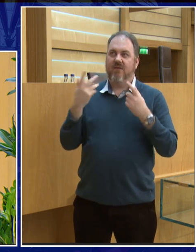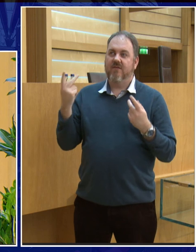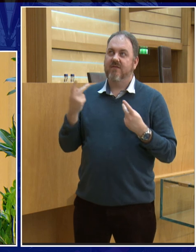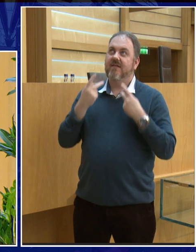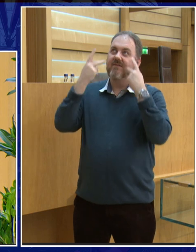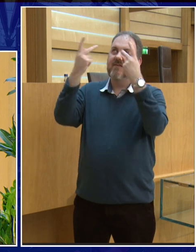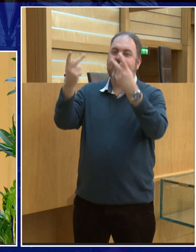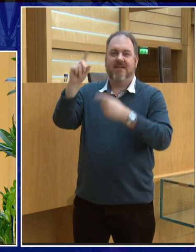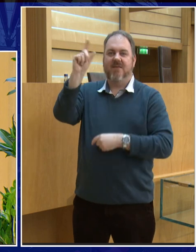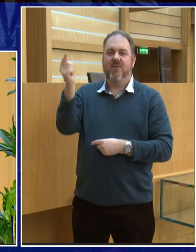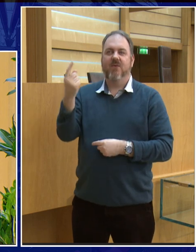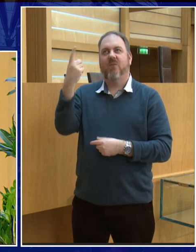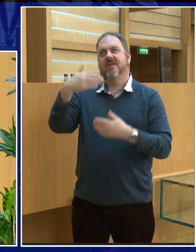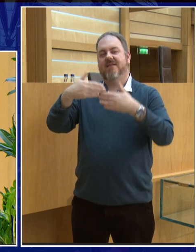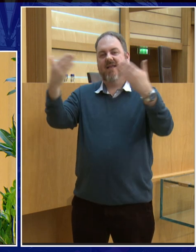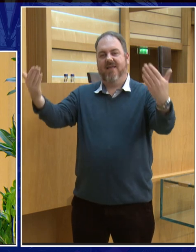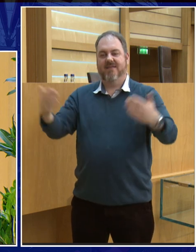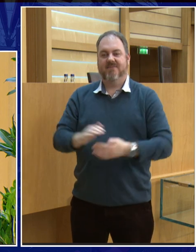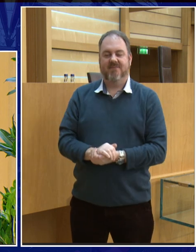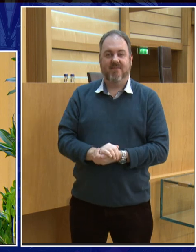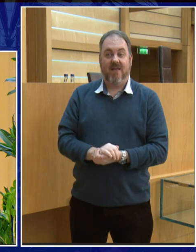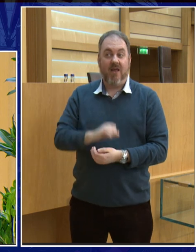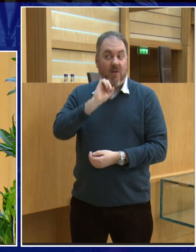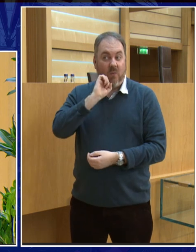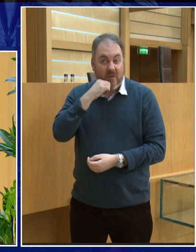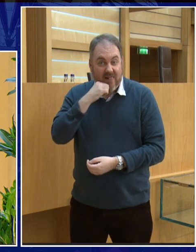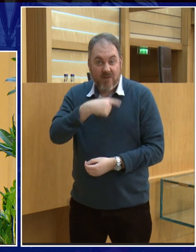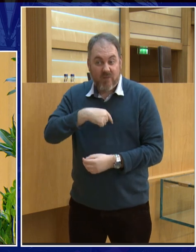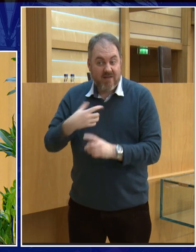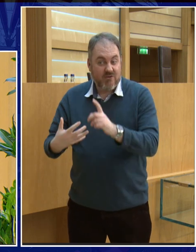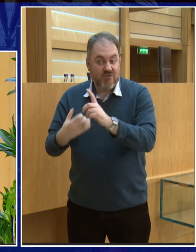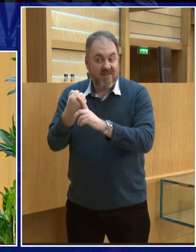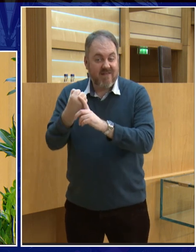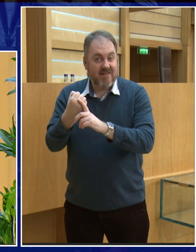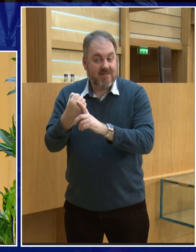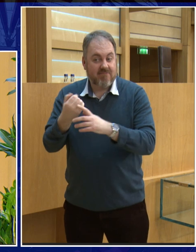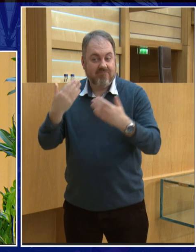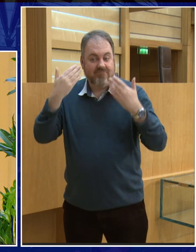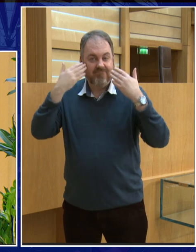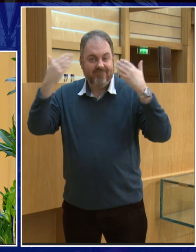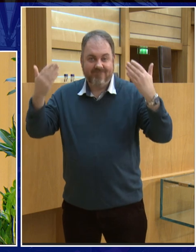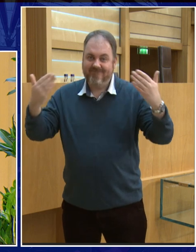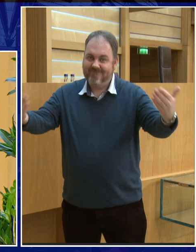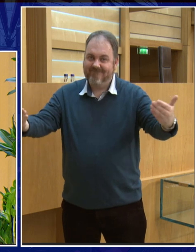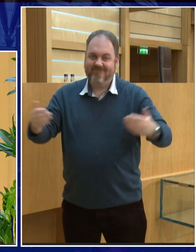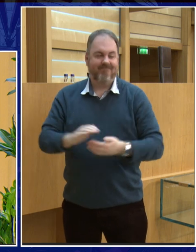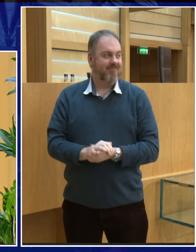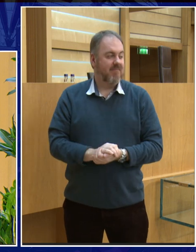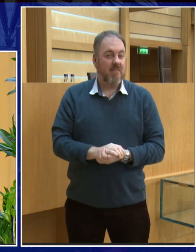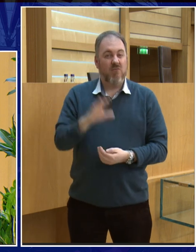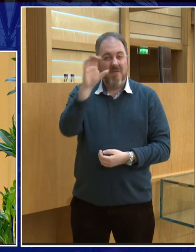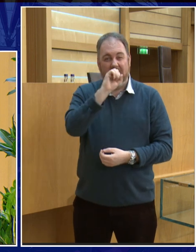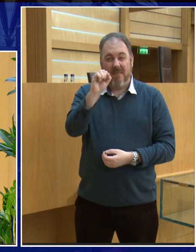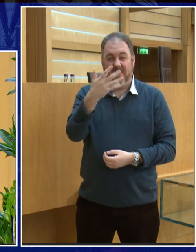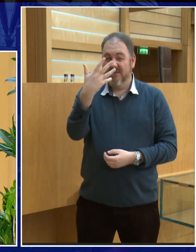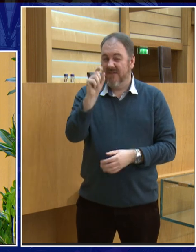So my crazy dream is one day to get to the moon but will we do it? Well I think we went to the moon and landed on the moon 50 years